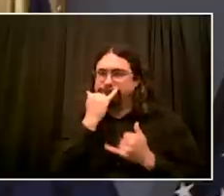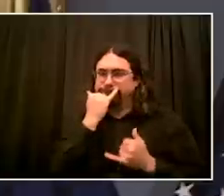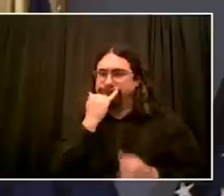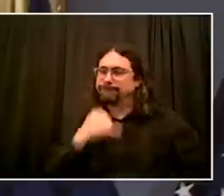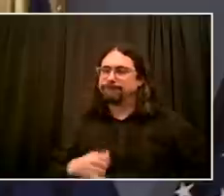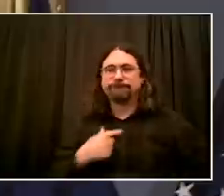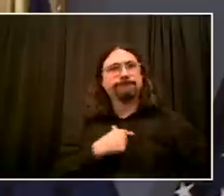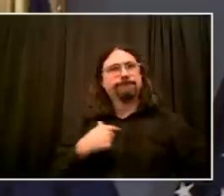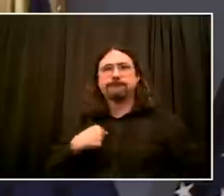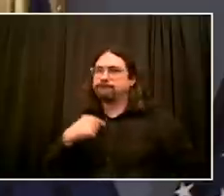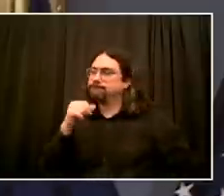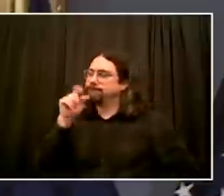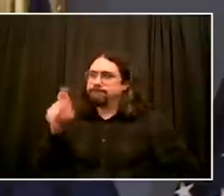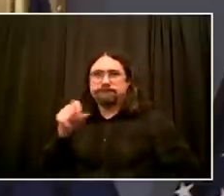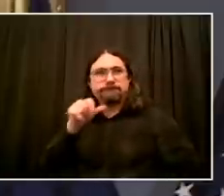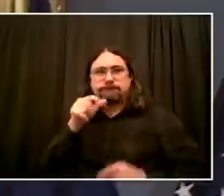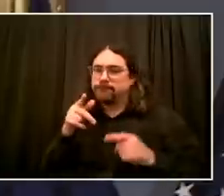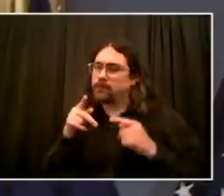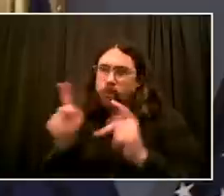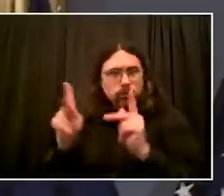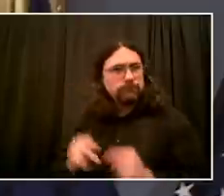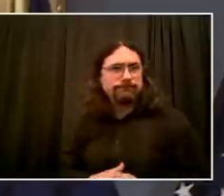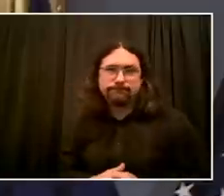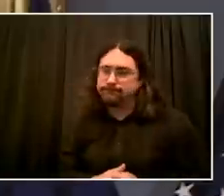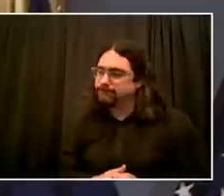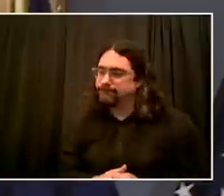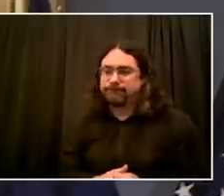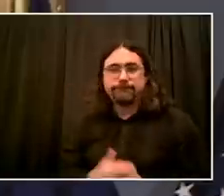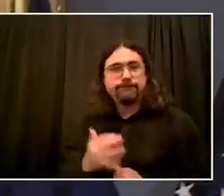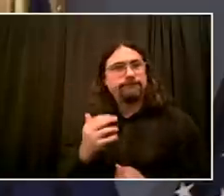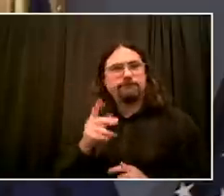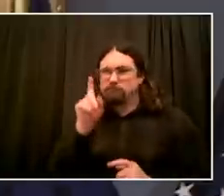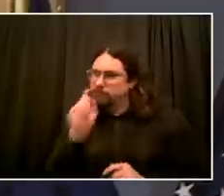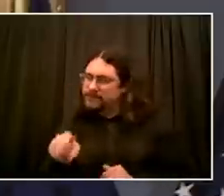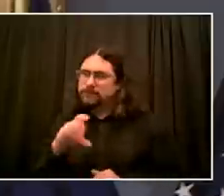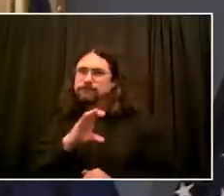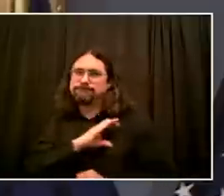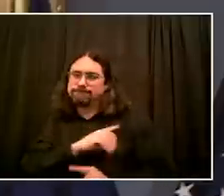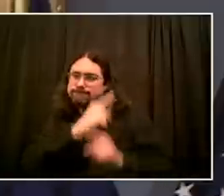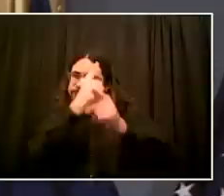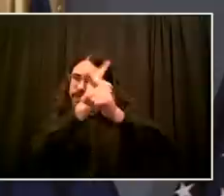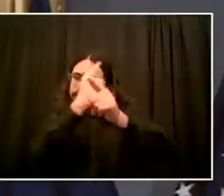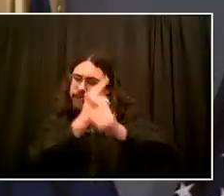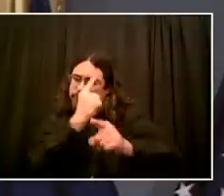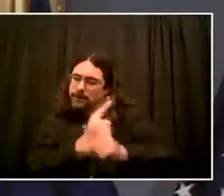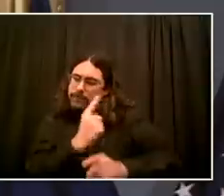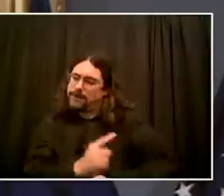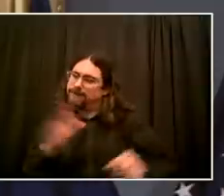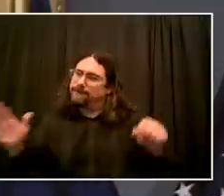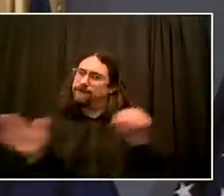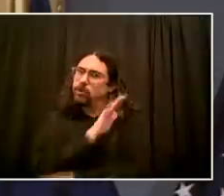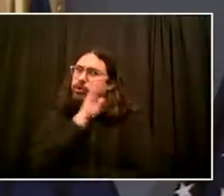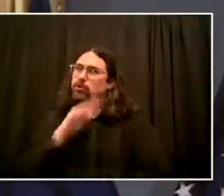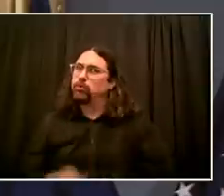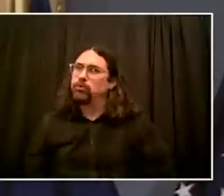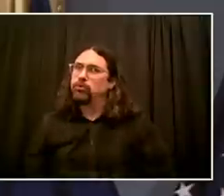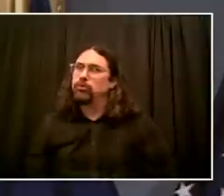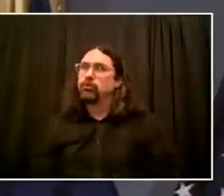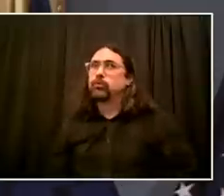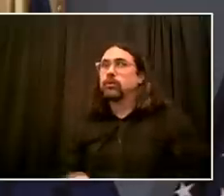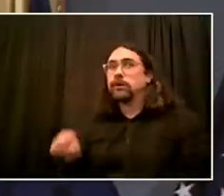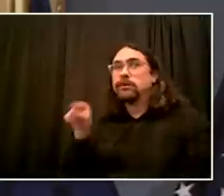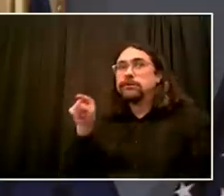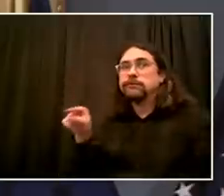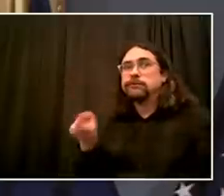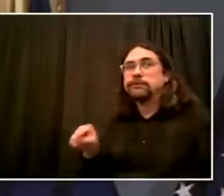So I am appointing two individuals to lead that process. And I've asked them to come up with